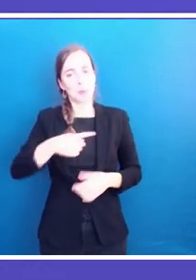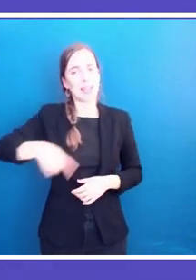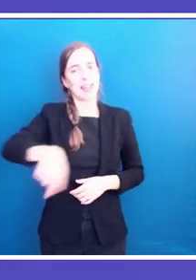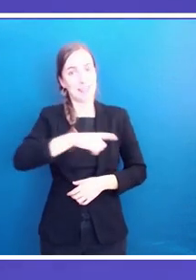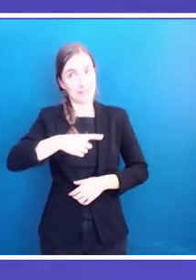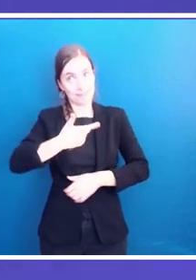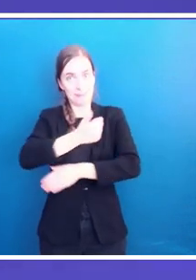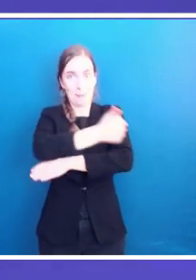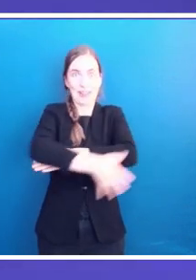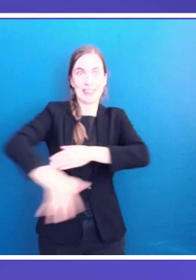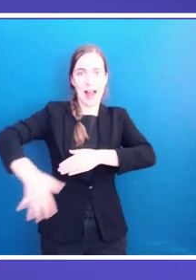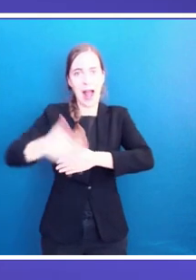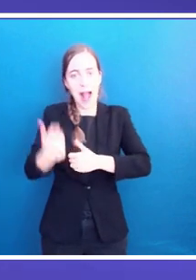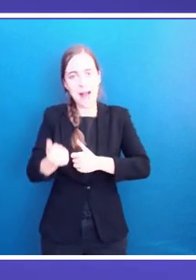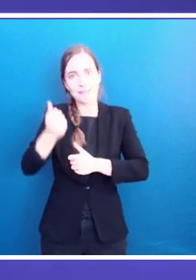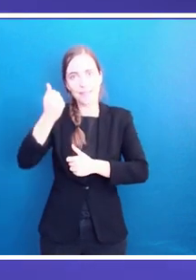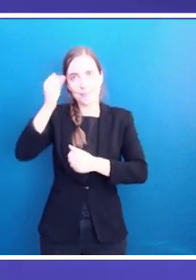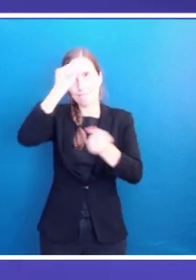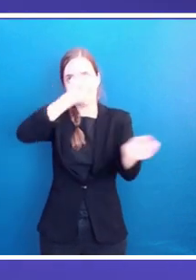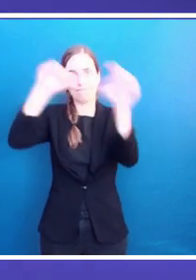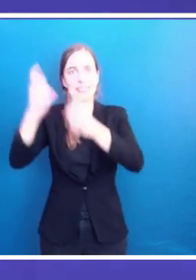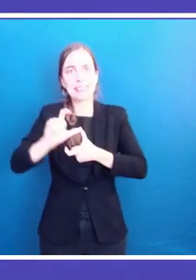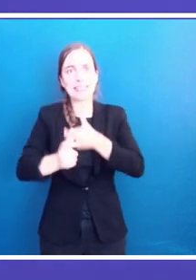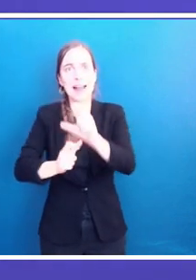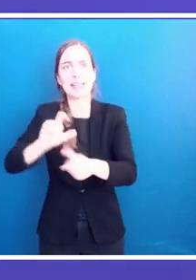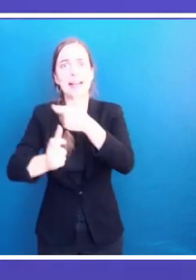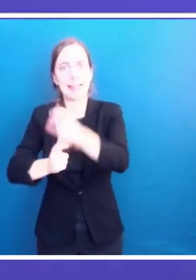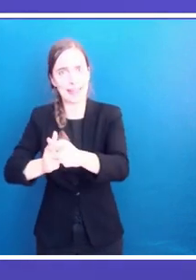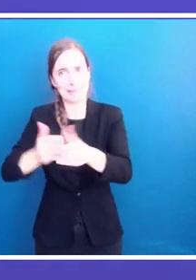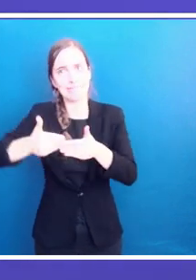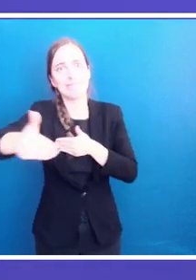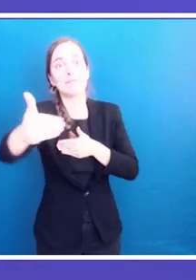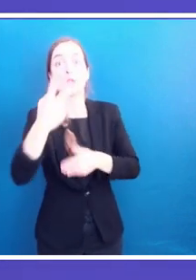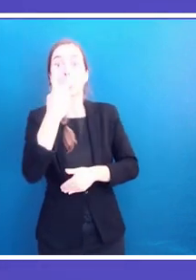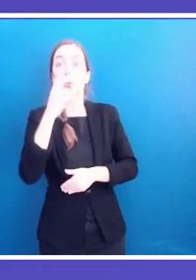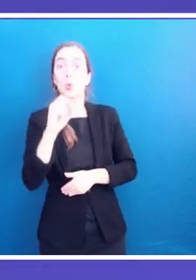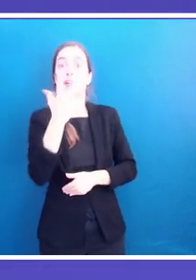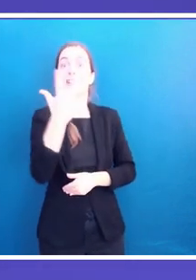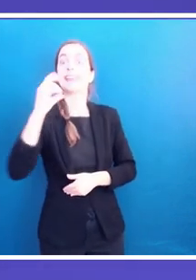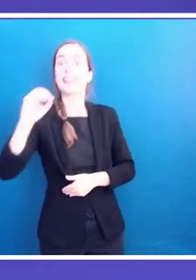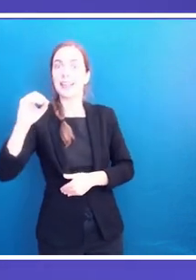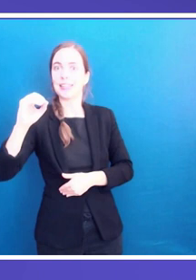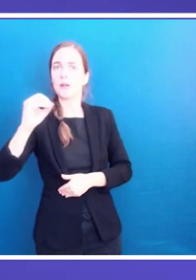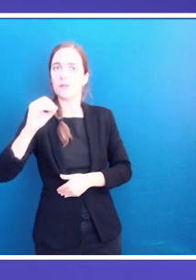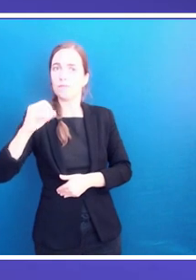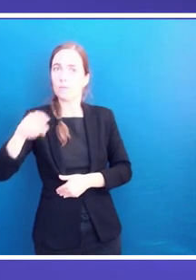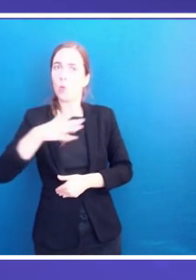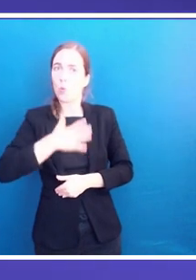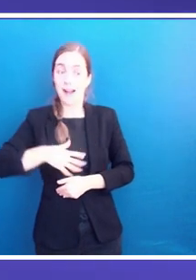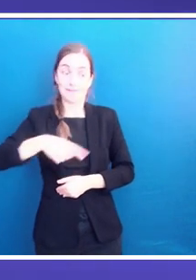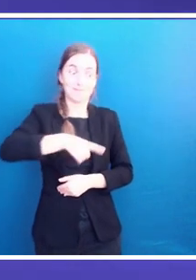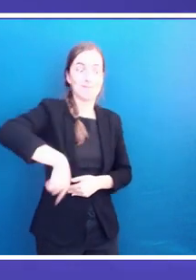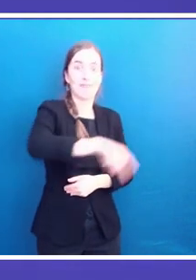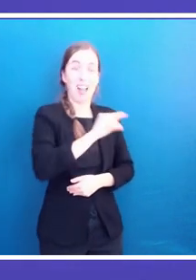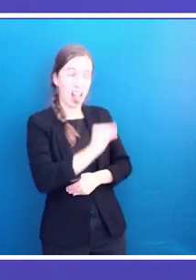through your Mediterranean networks. It is just an example of a strategy that puts women at the center of all the policies by